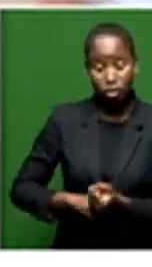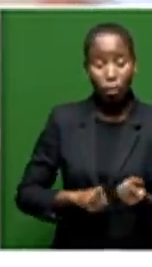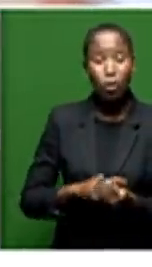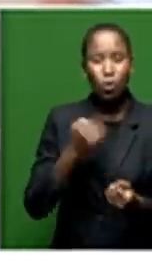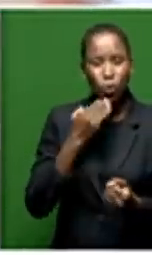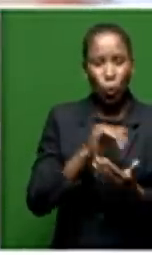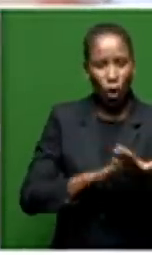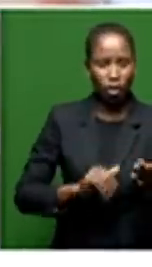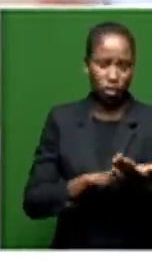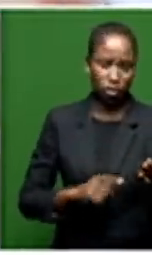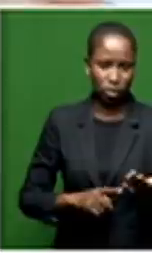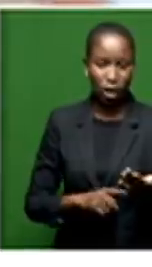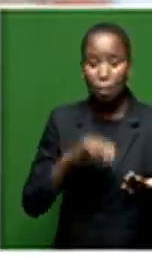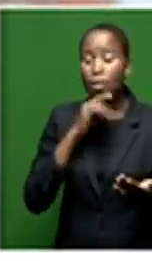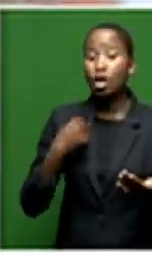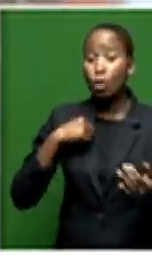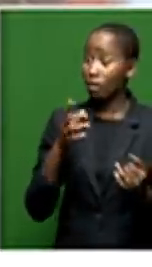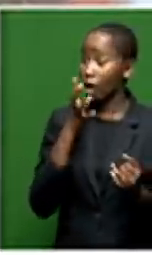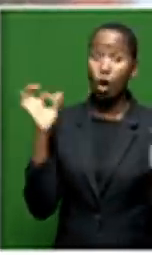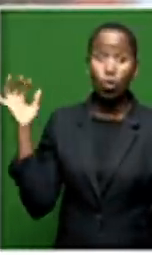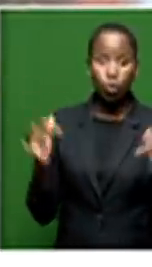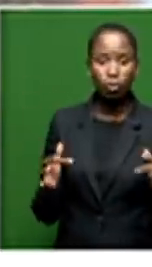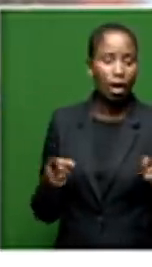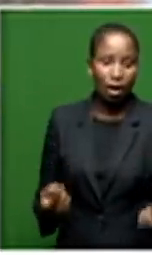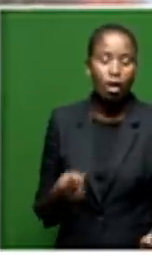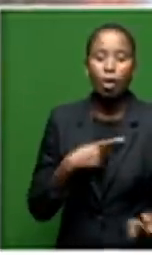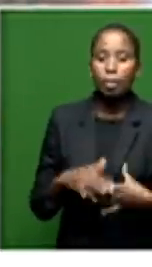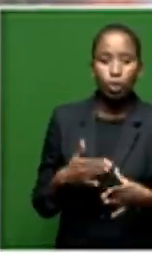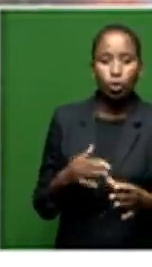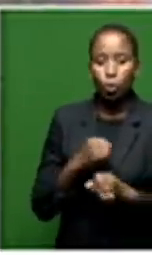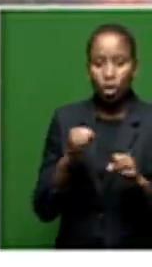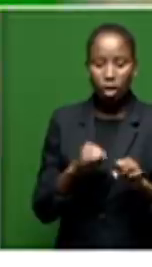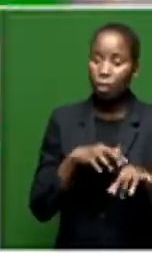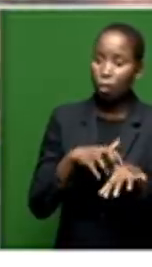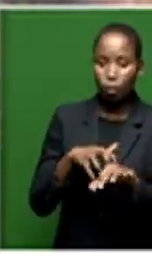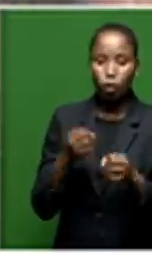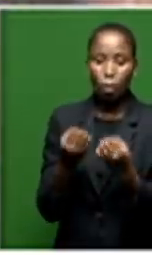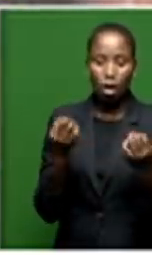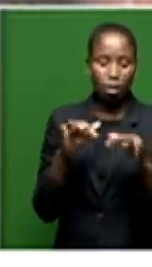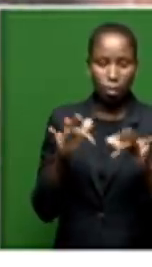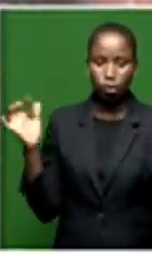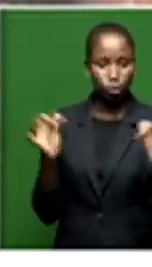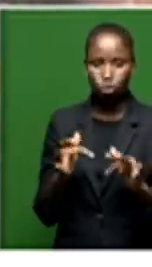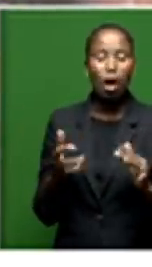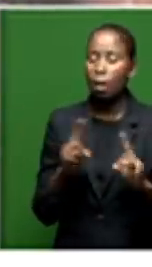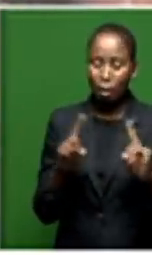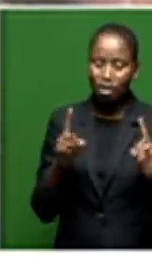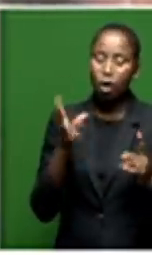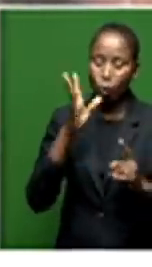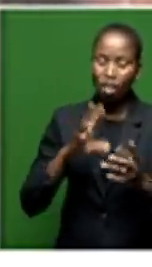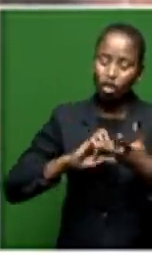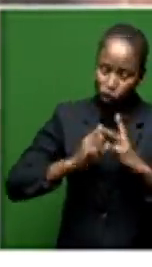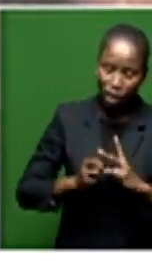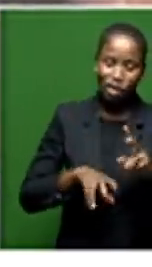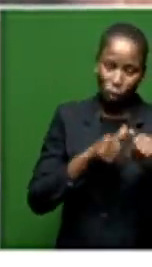We will not be here in large numbers because we have not mobilized for large numbers. We will try to comply